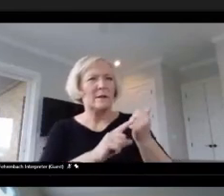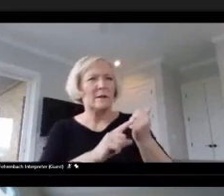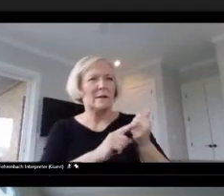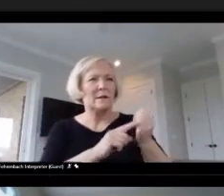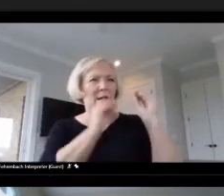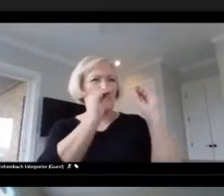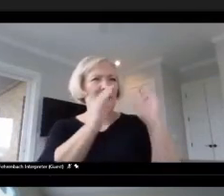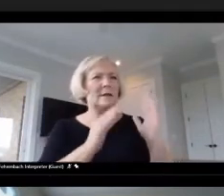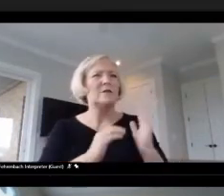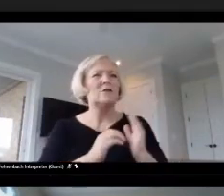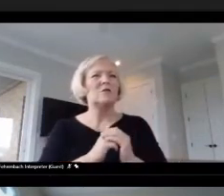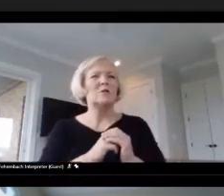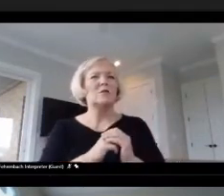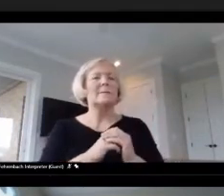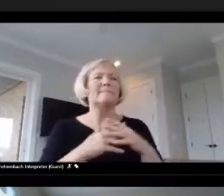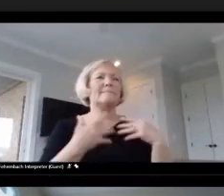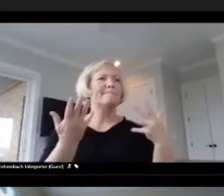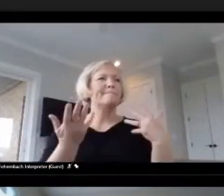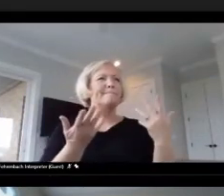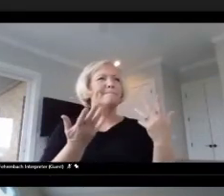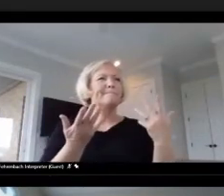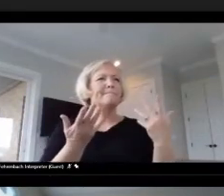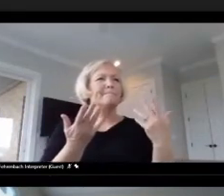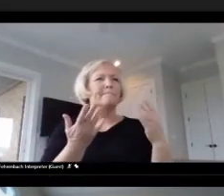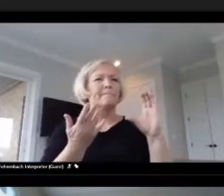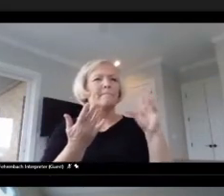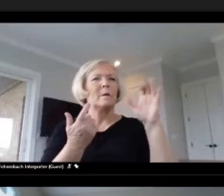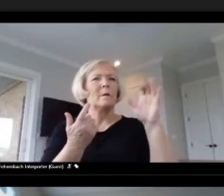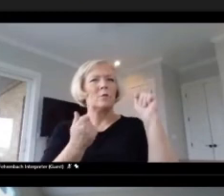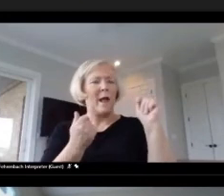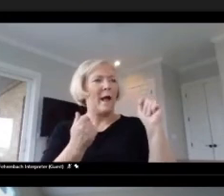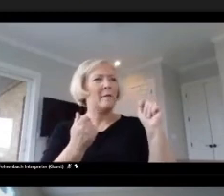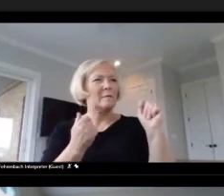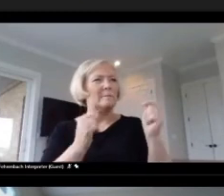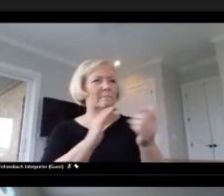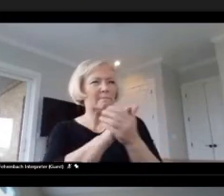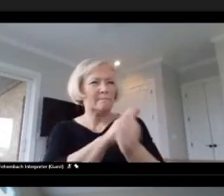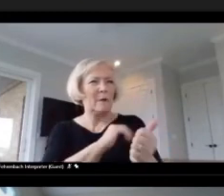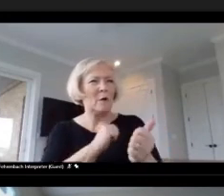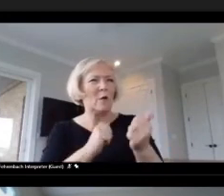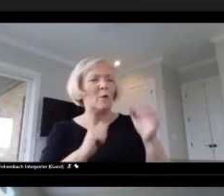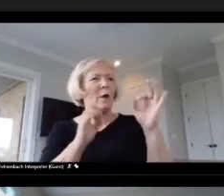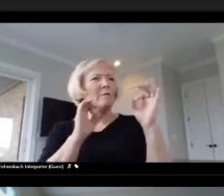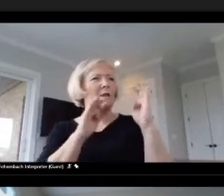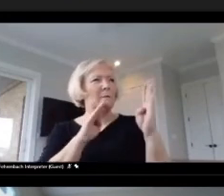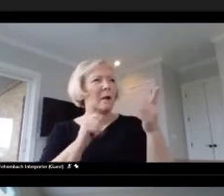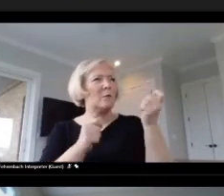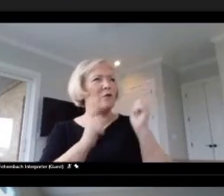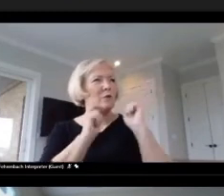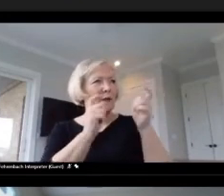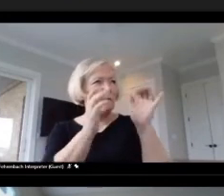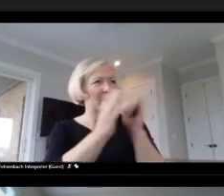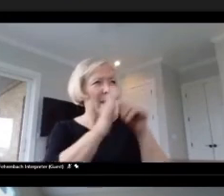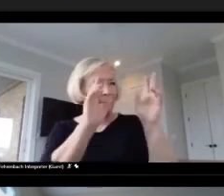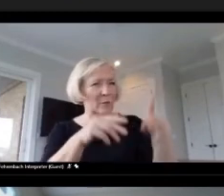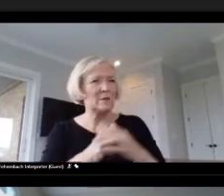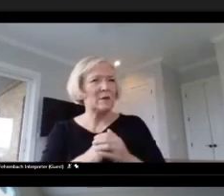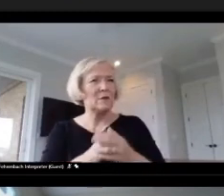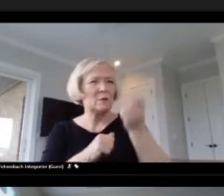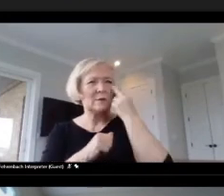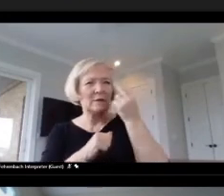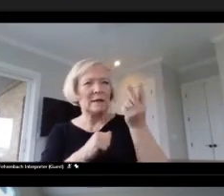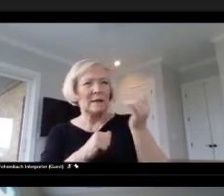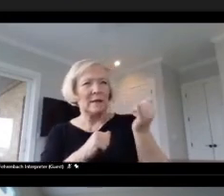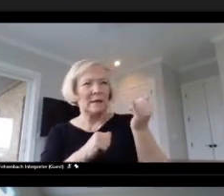craft and what feedback would you give that colleague or a teacher to see if